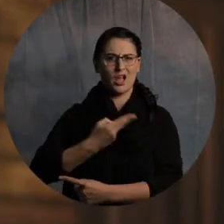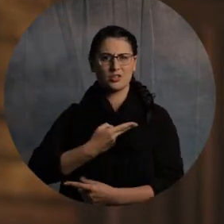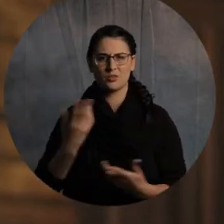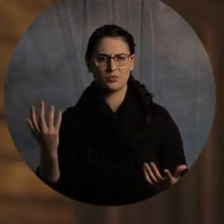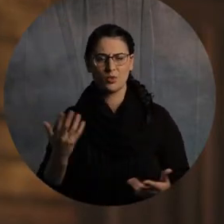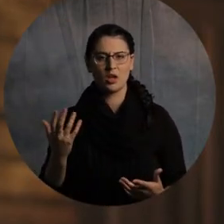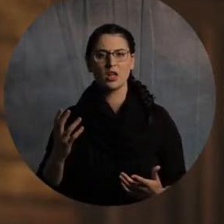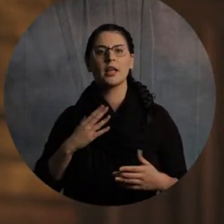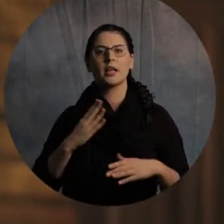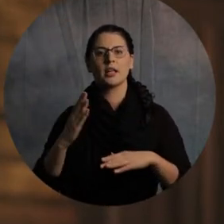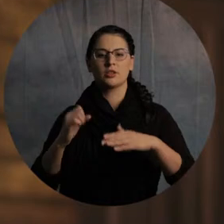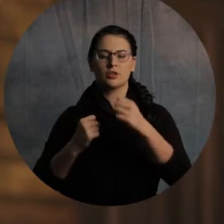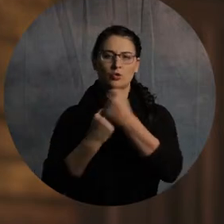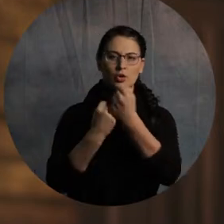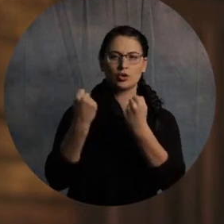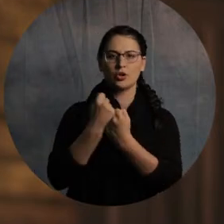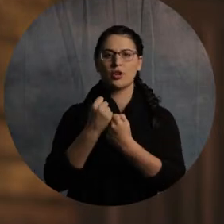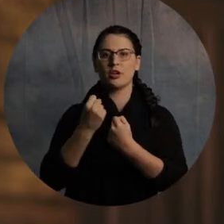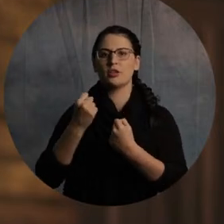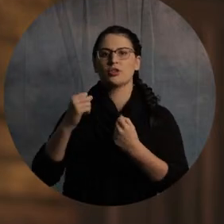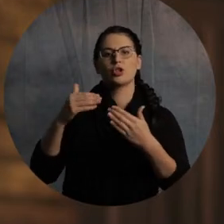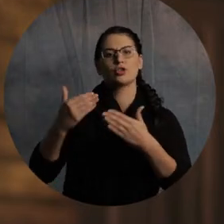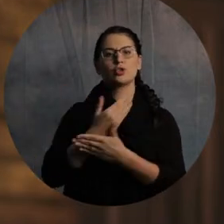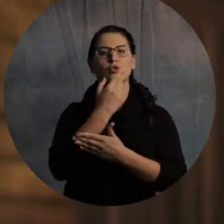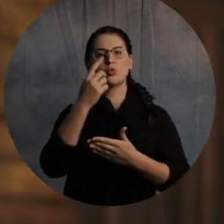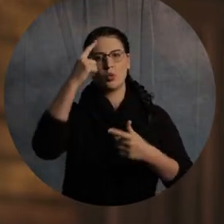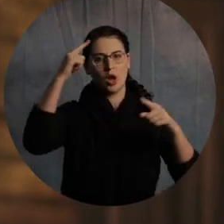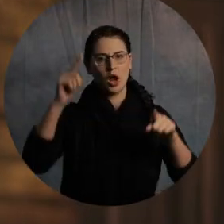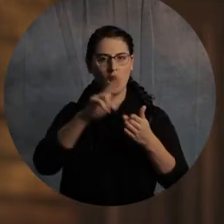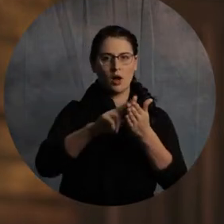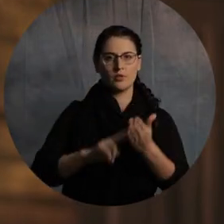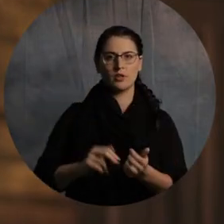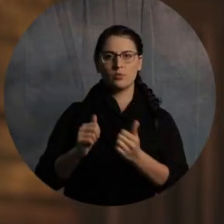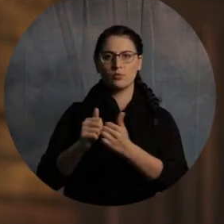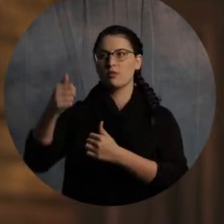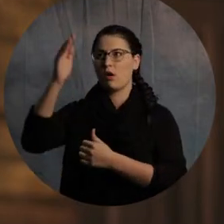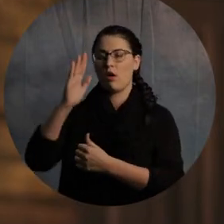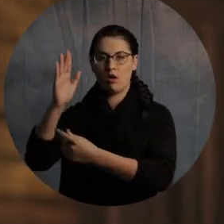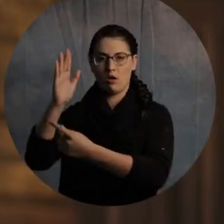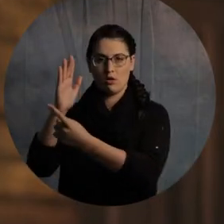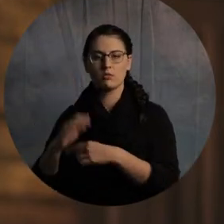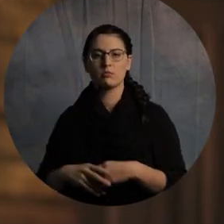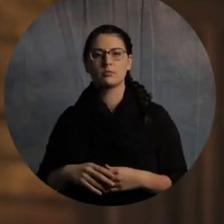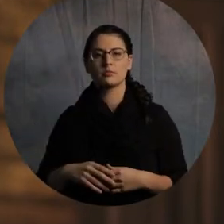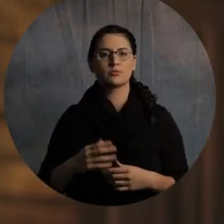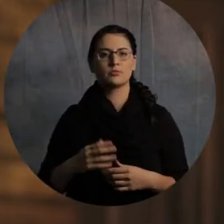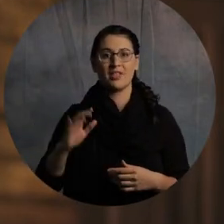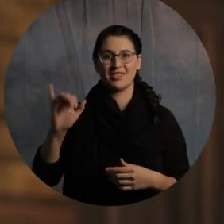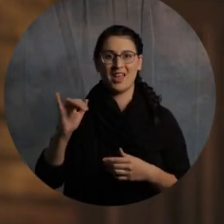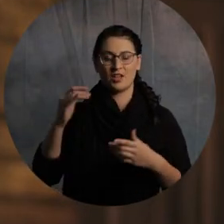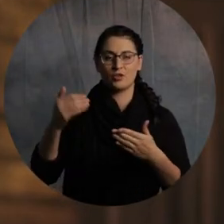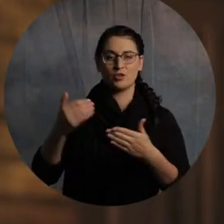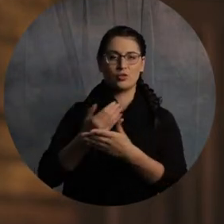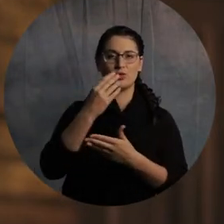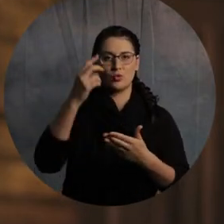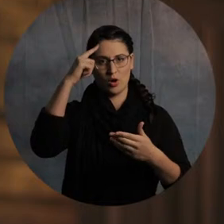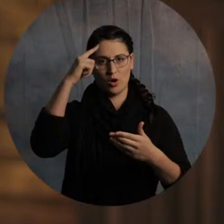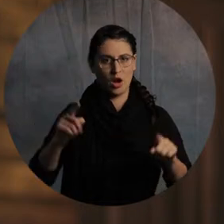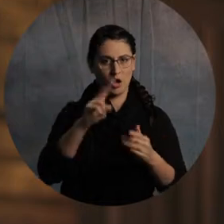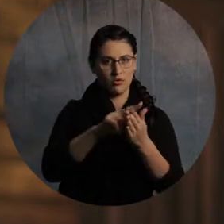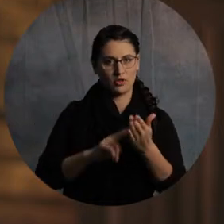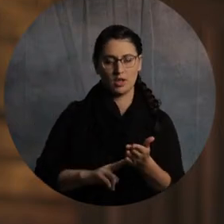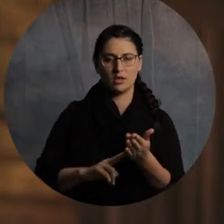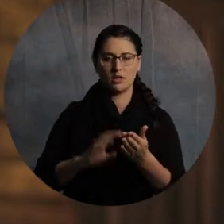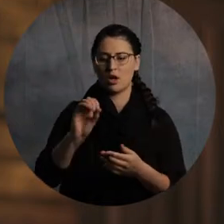God's plan to create an us with Him. Well, that new covenant was prophesied all over the Old Testament, but I want to point out